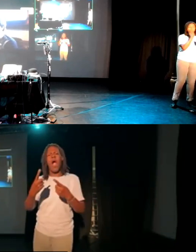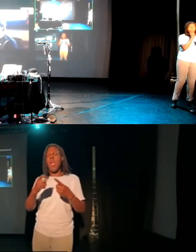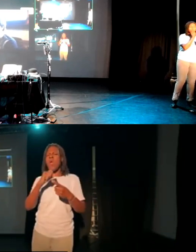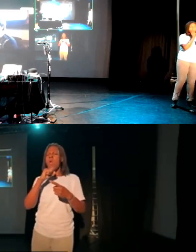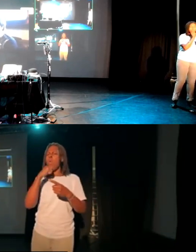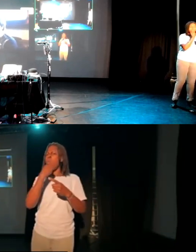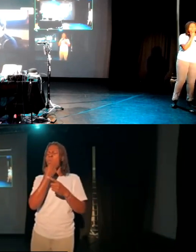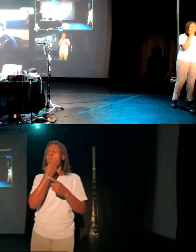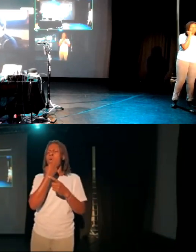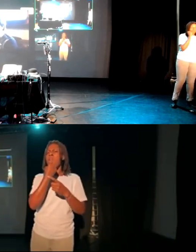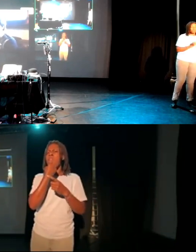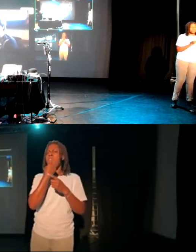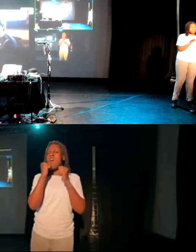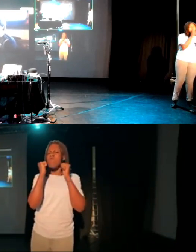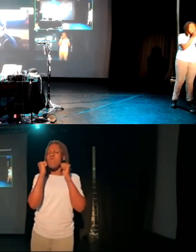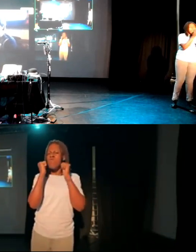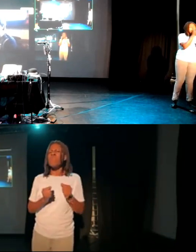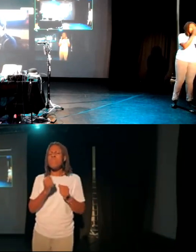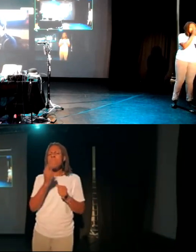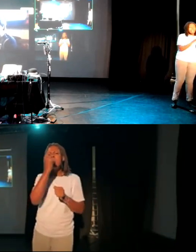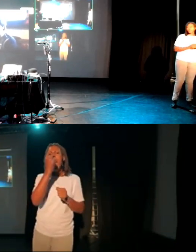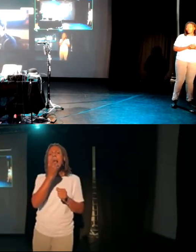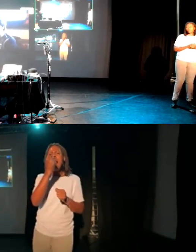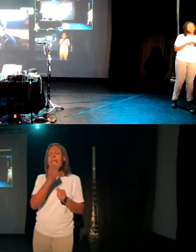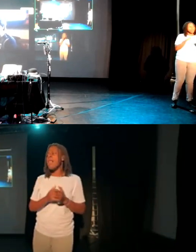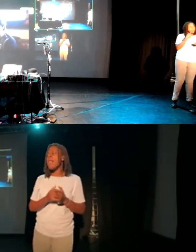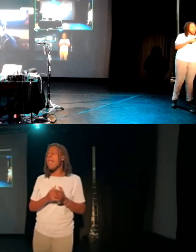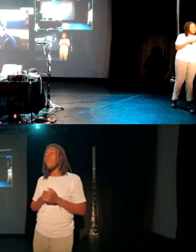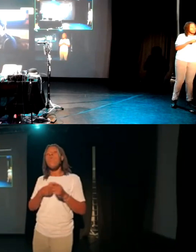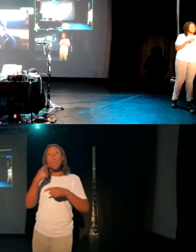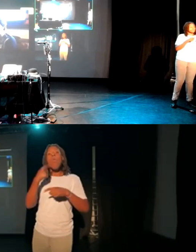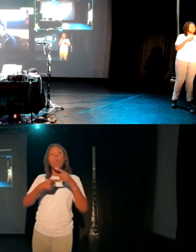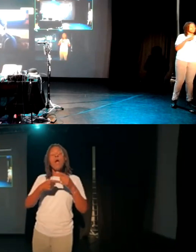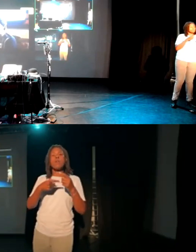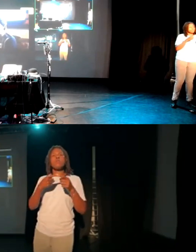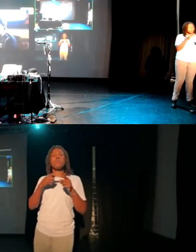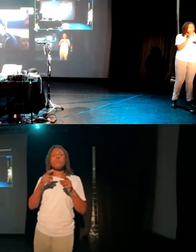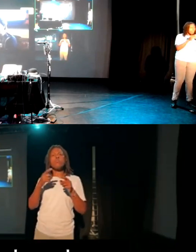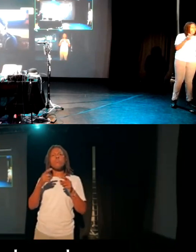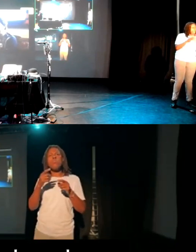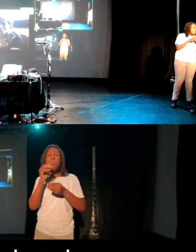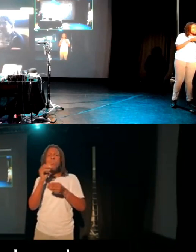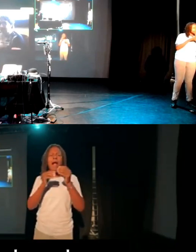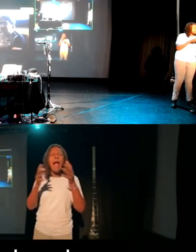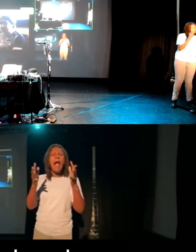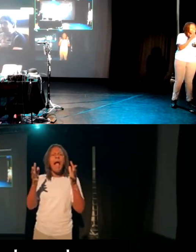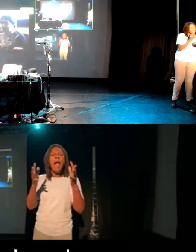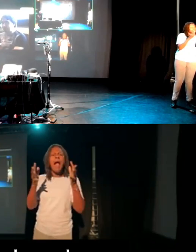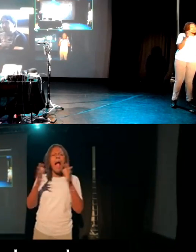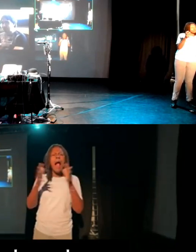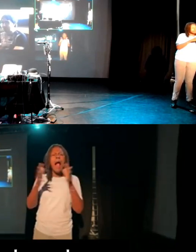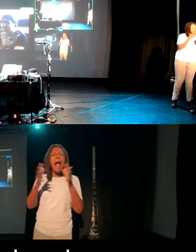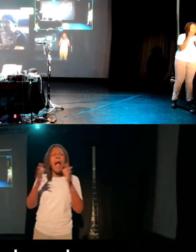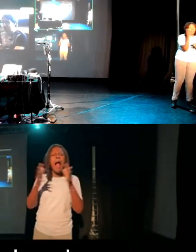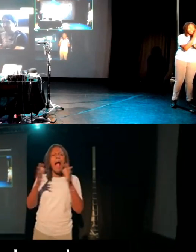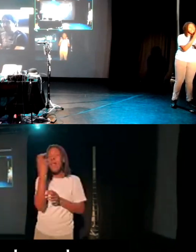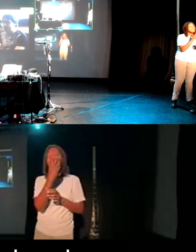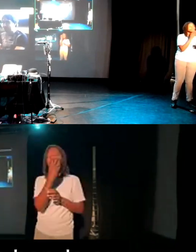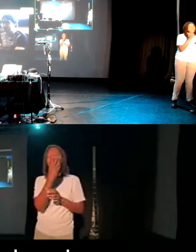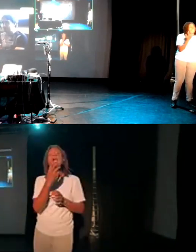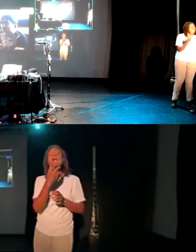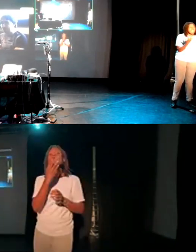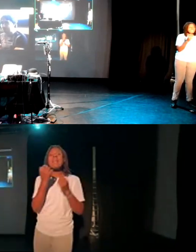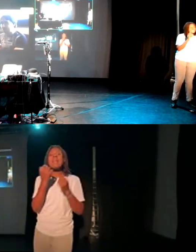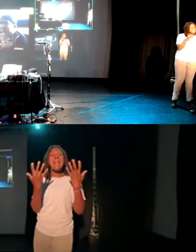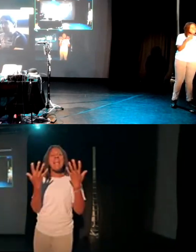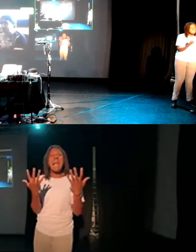been interested in music, but didn't really have a way to engage in it. So he's registered blind, and doesn't really have the use of his hands or